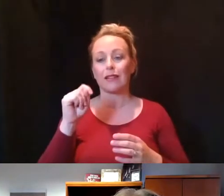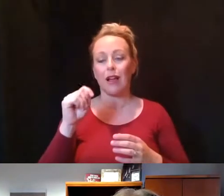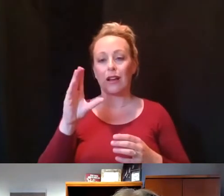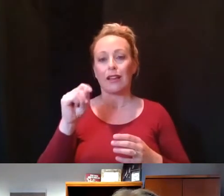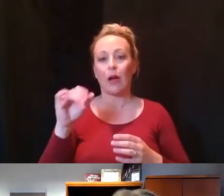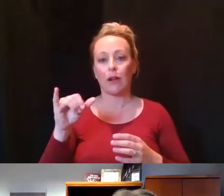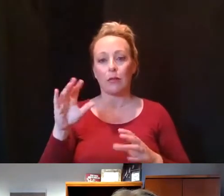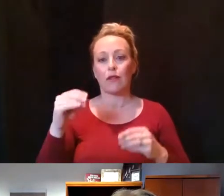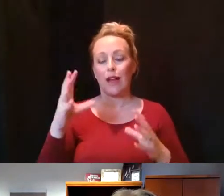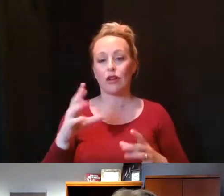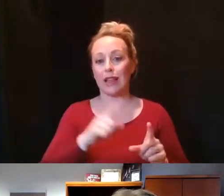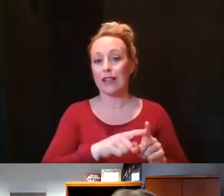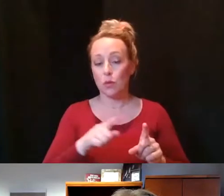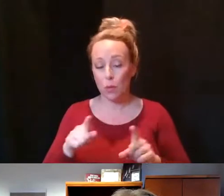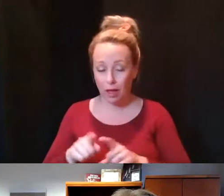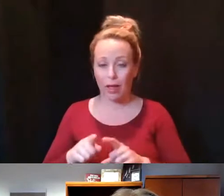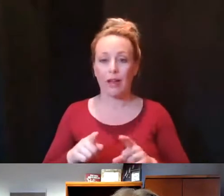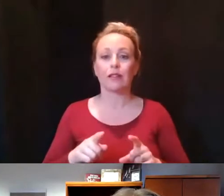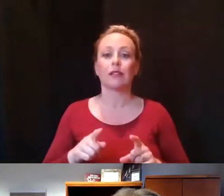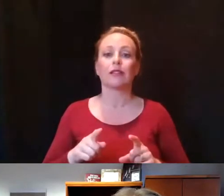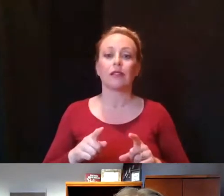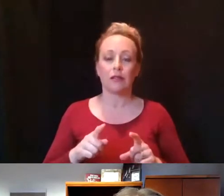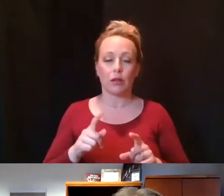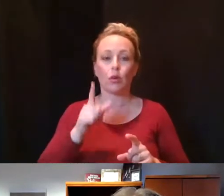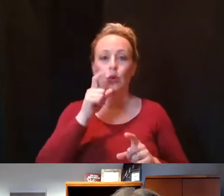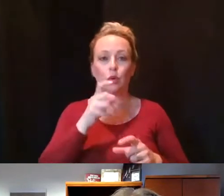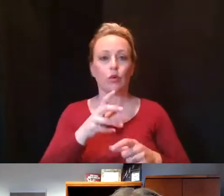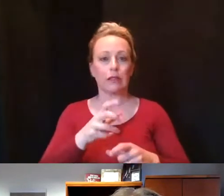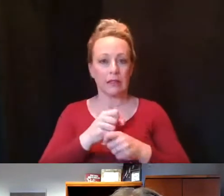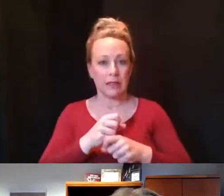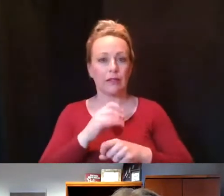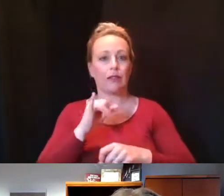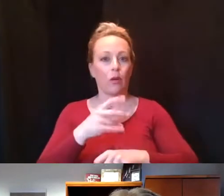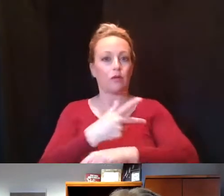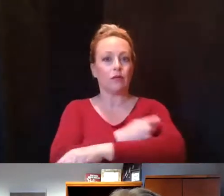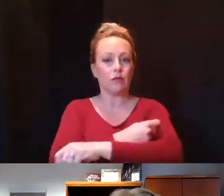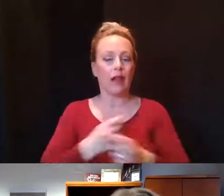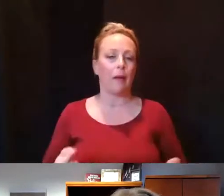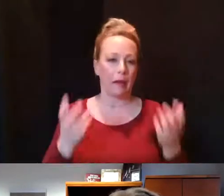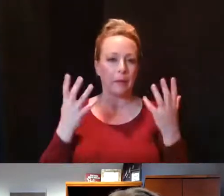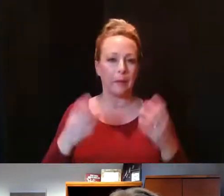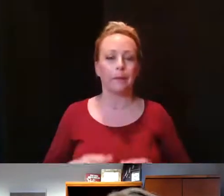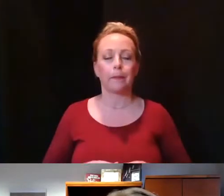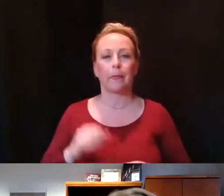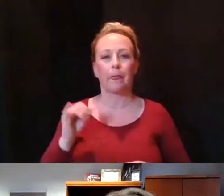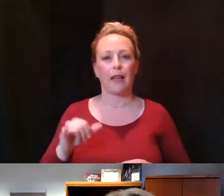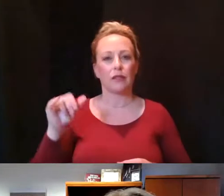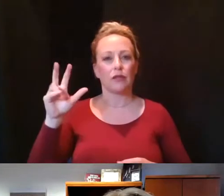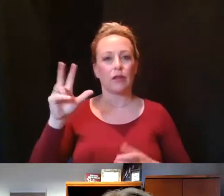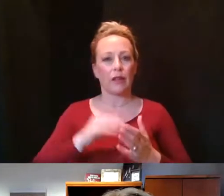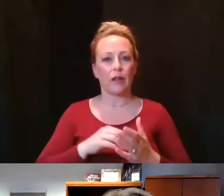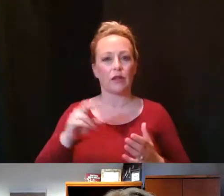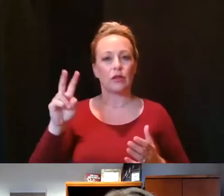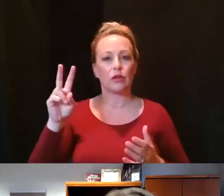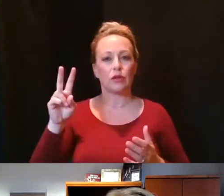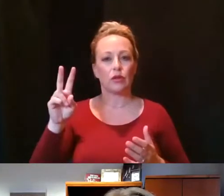doses received by Scott County residents. And that's 3,200 residents,